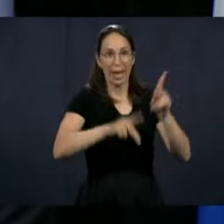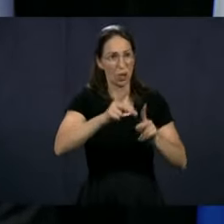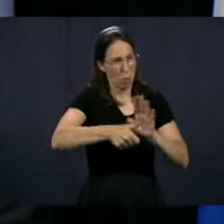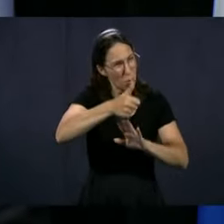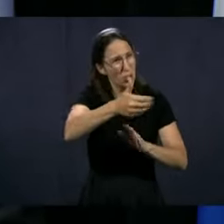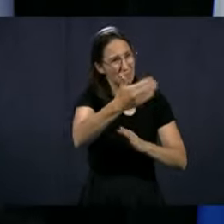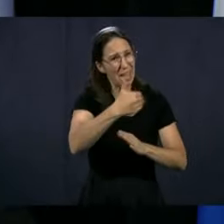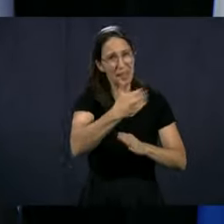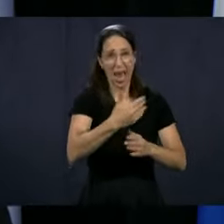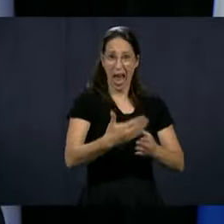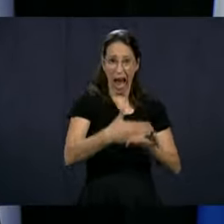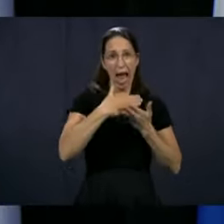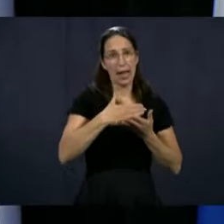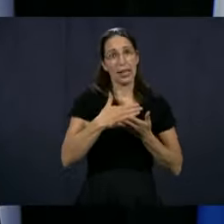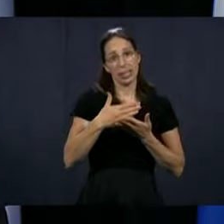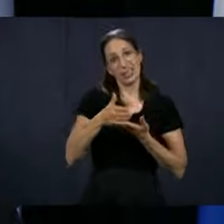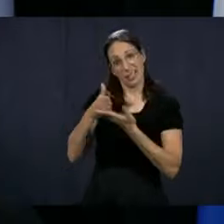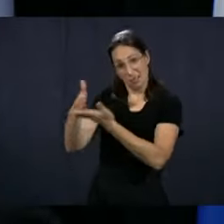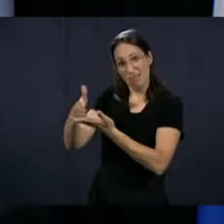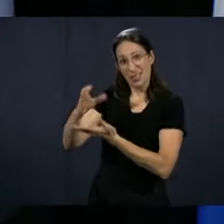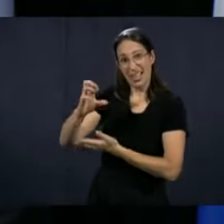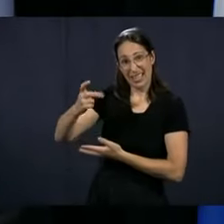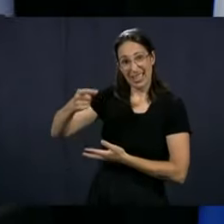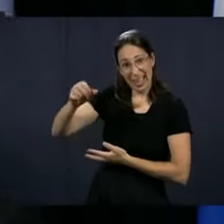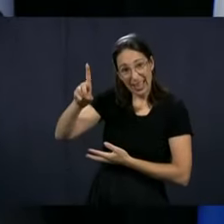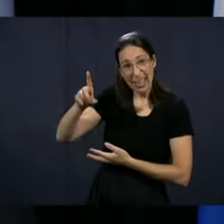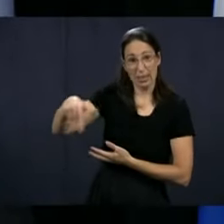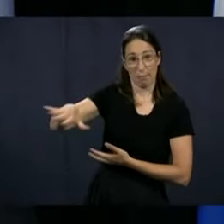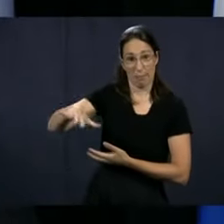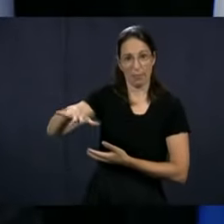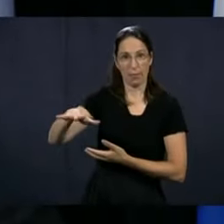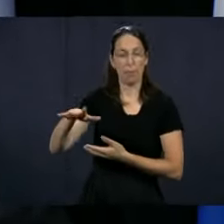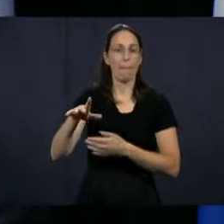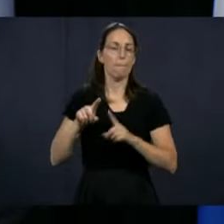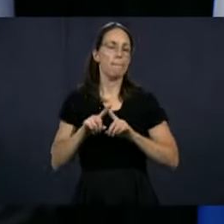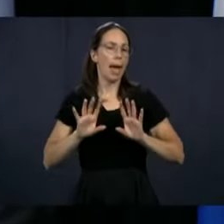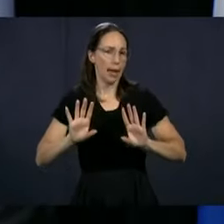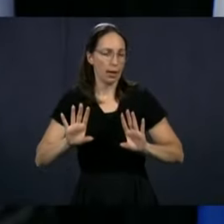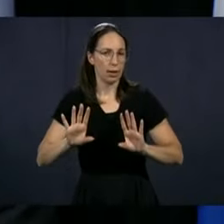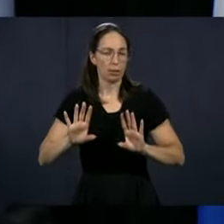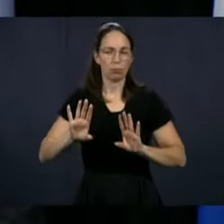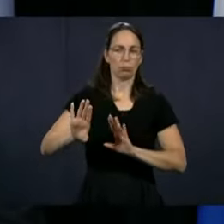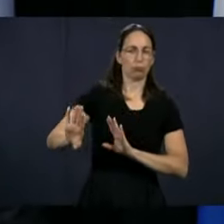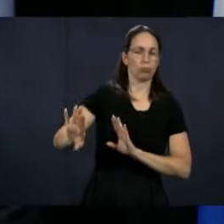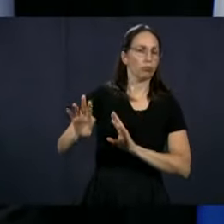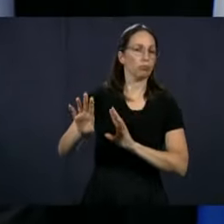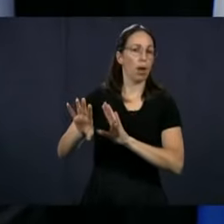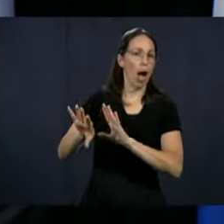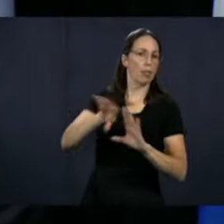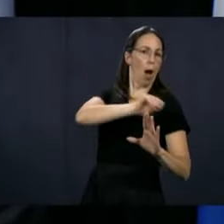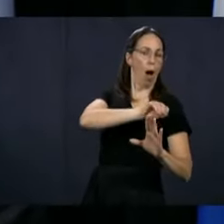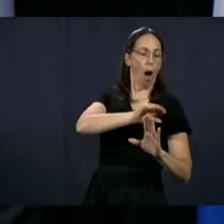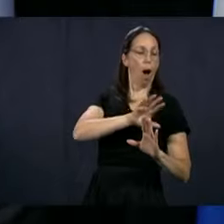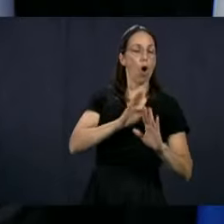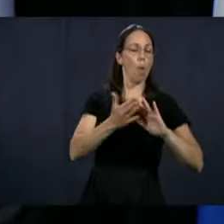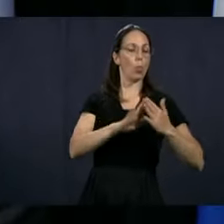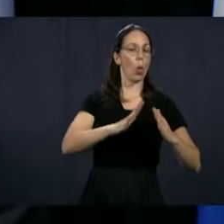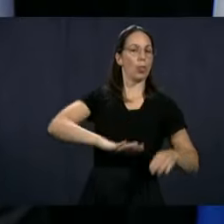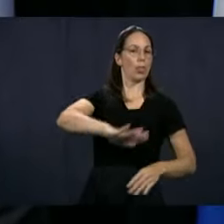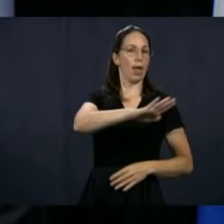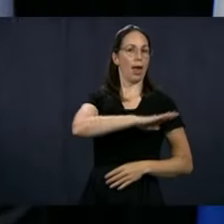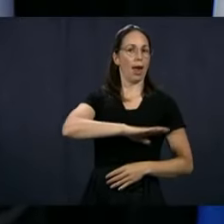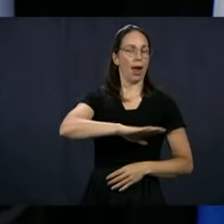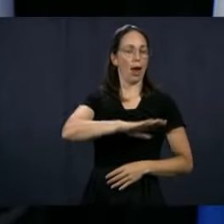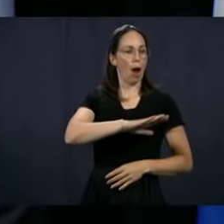more in CHSLDs. If we look outside of CHSLDs, so in the